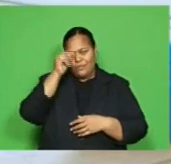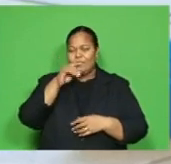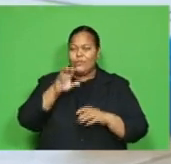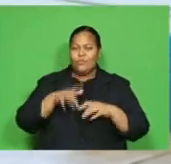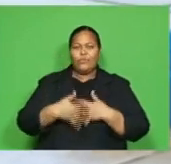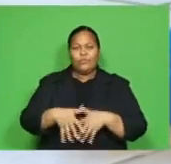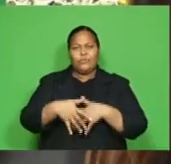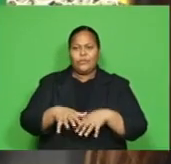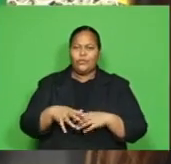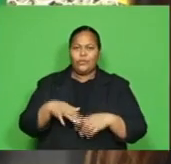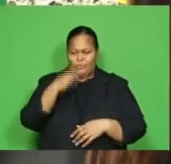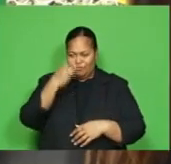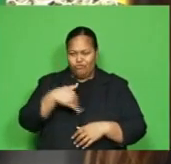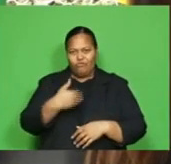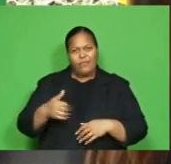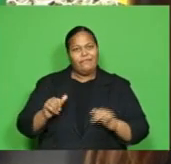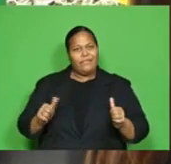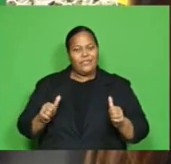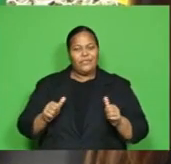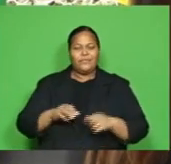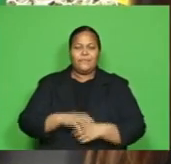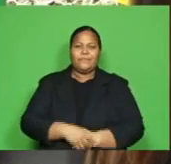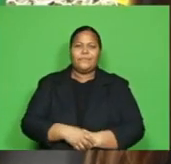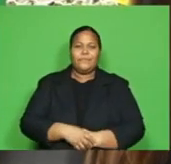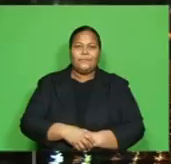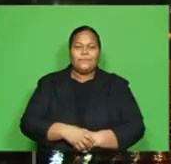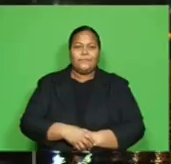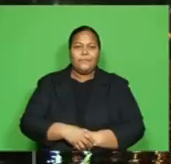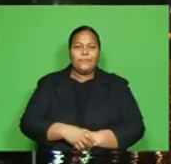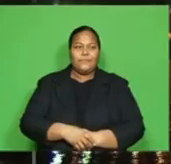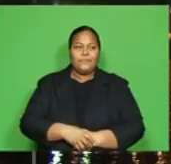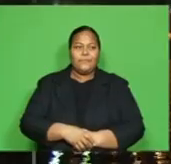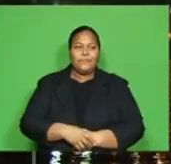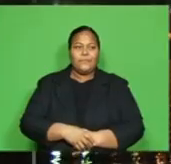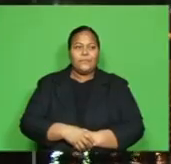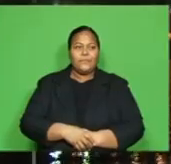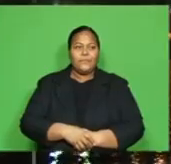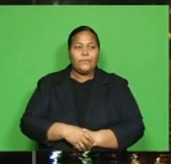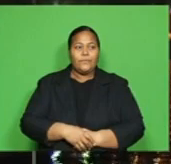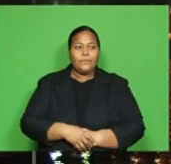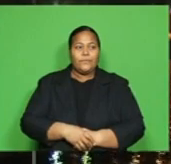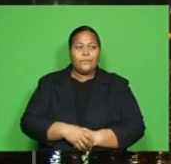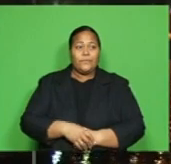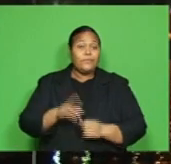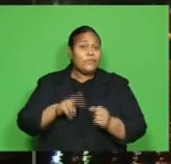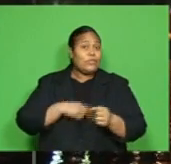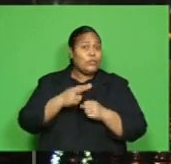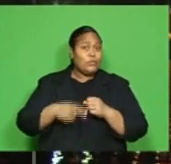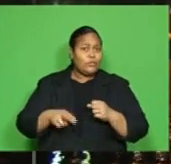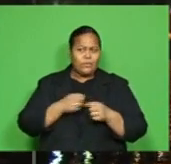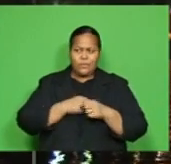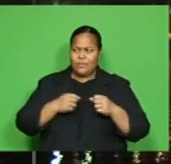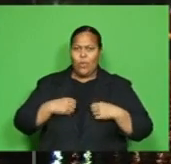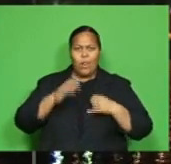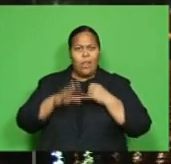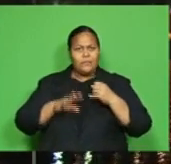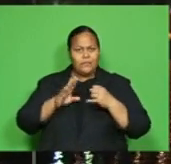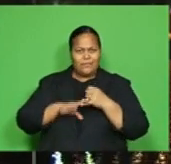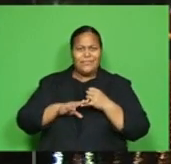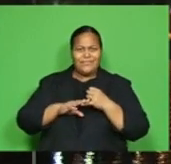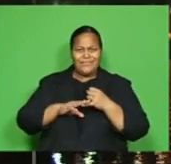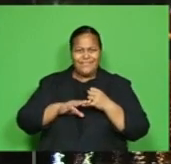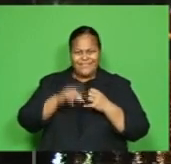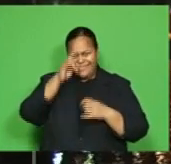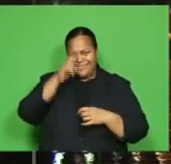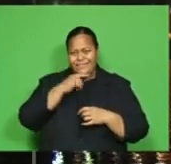at the fever clinics. Pranita Prakash, FBC News. The news that our last active COVID-19 patients